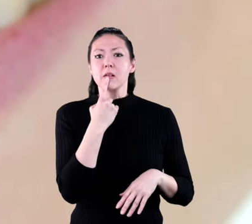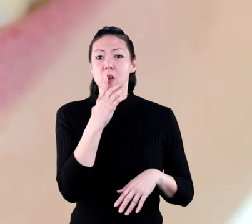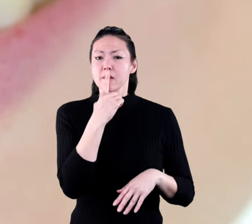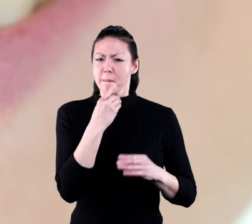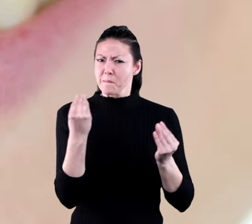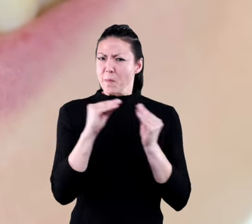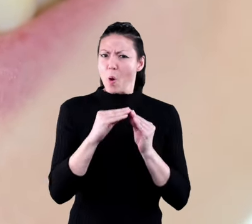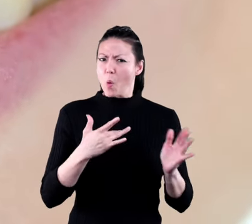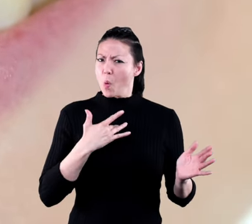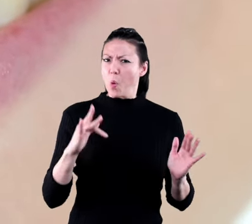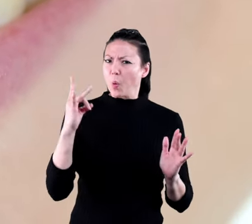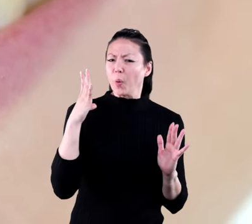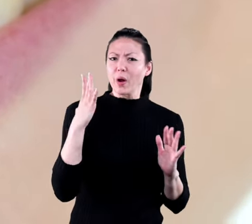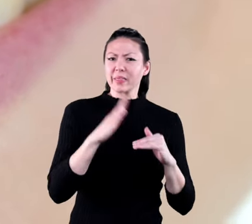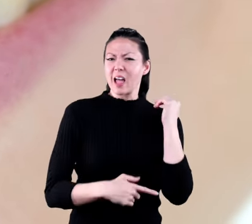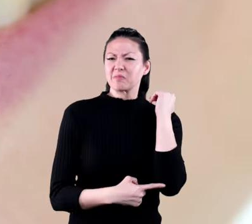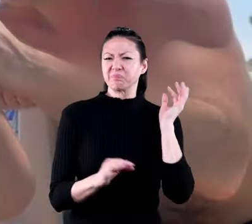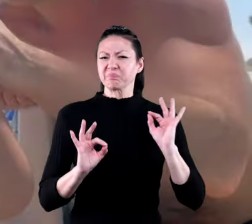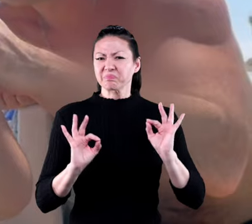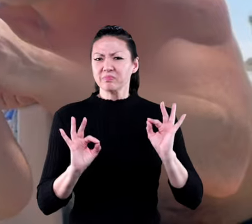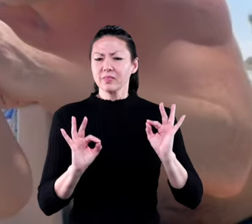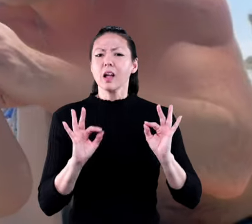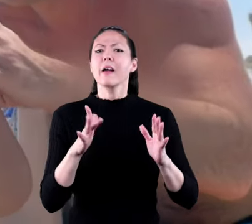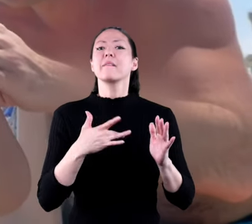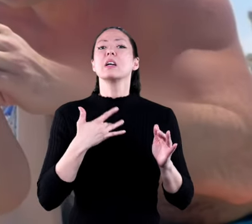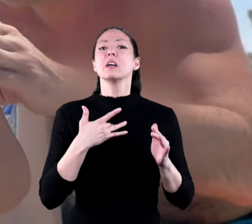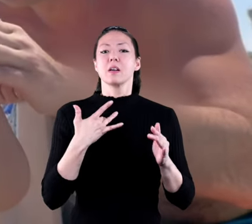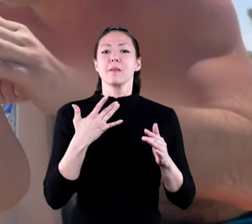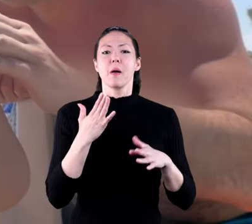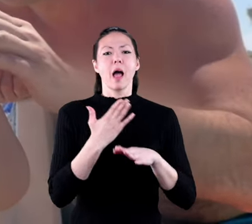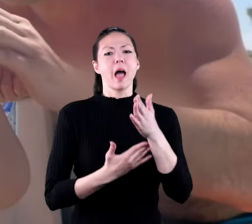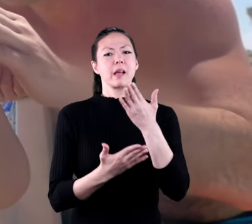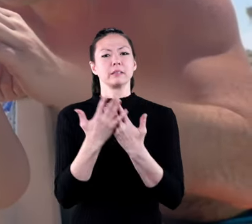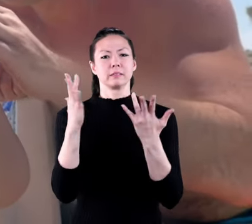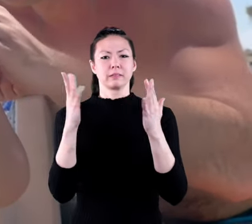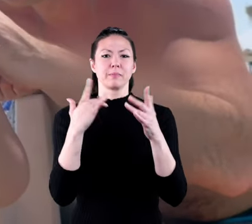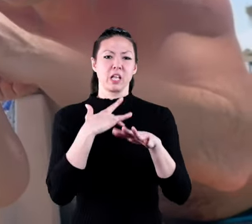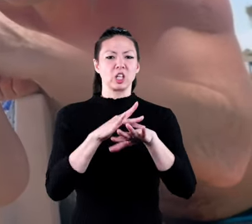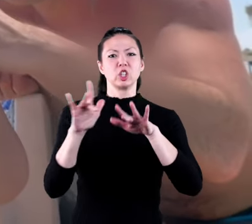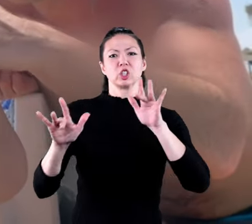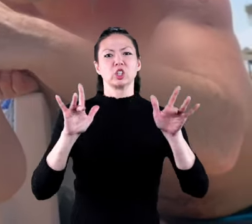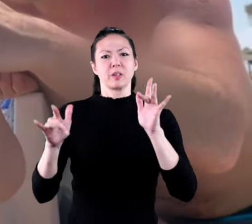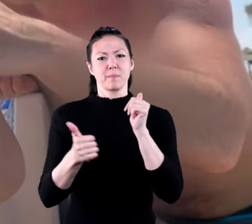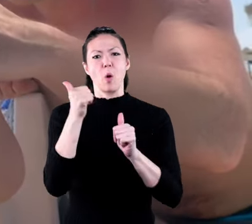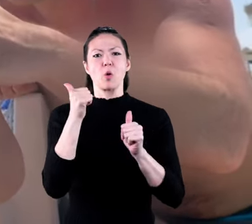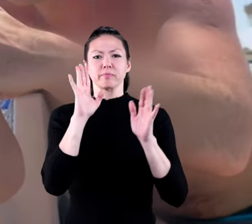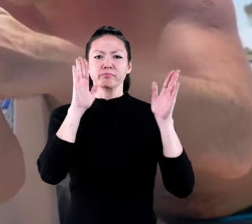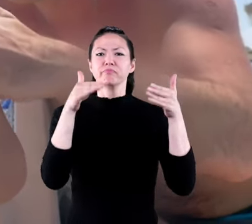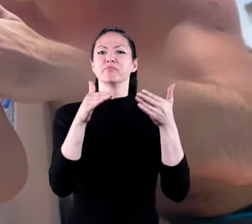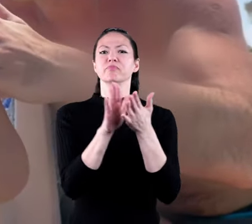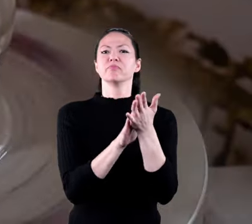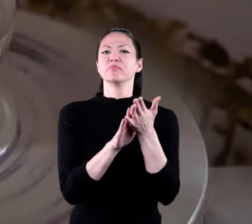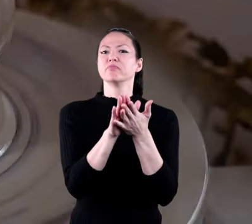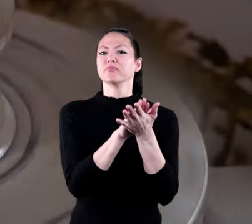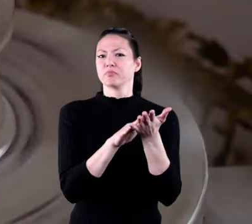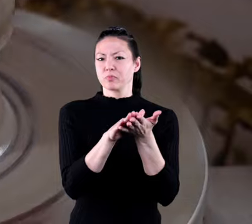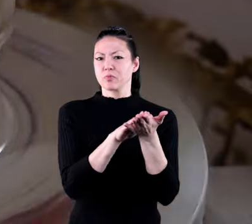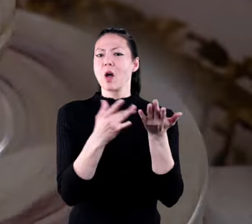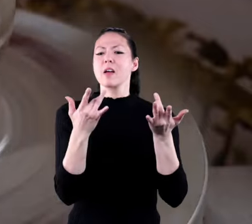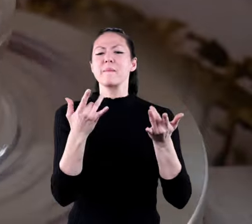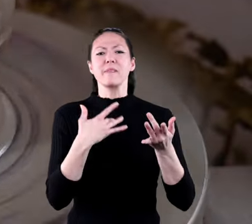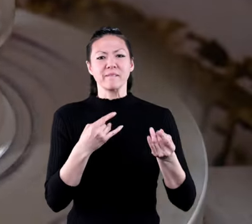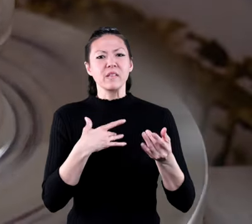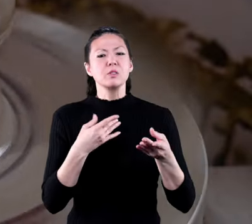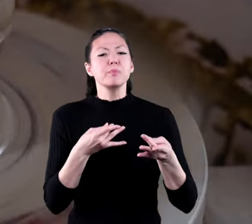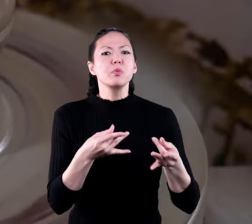lips which are very sensitive most of our feeling is done by our hands through touch we can feel if